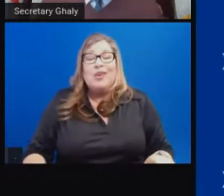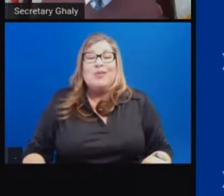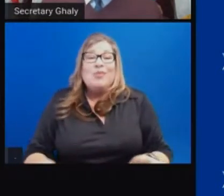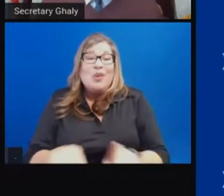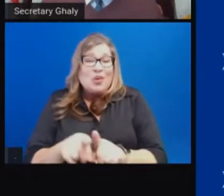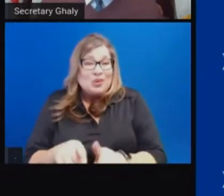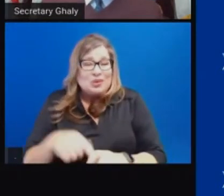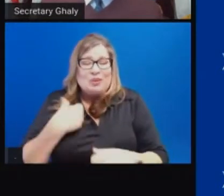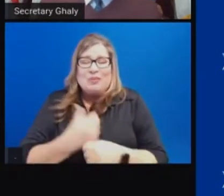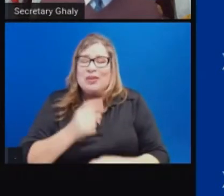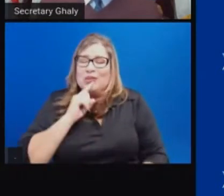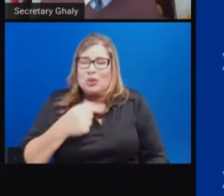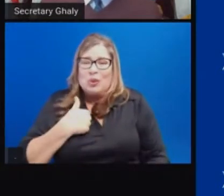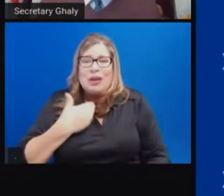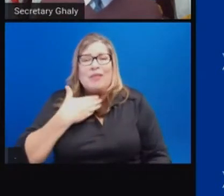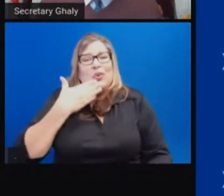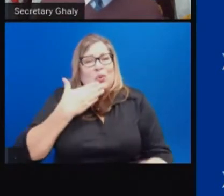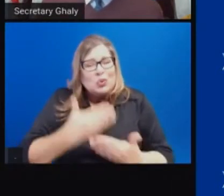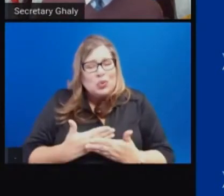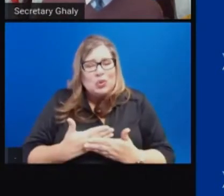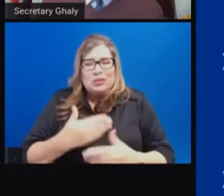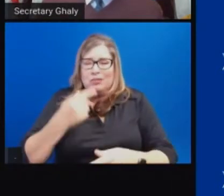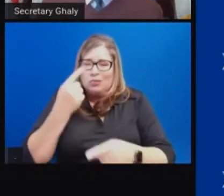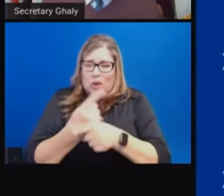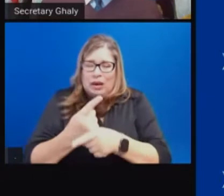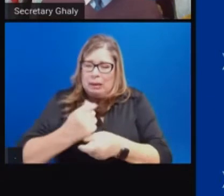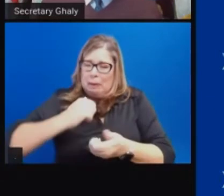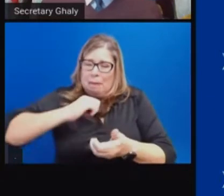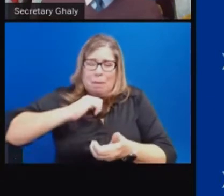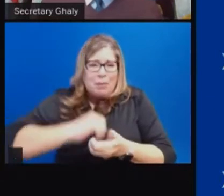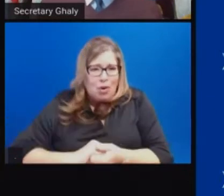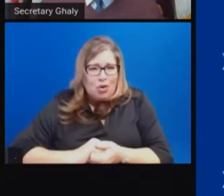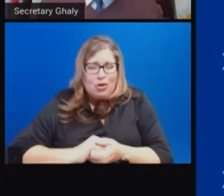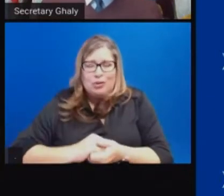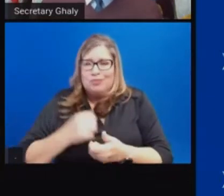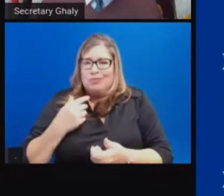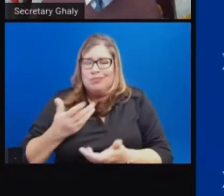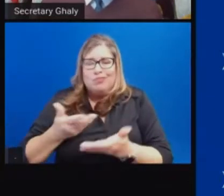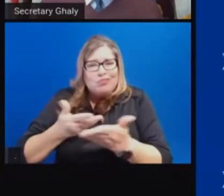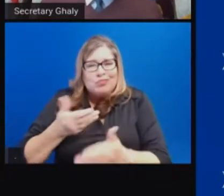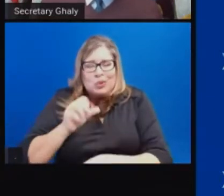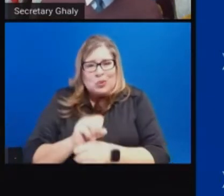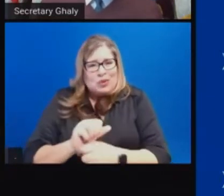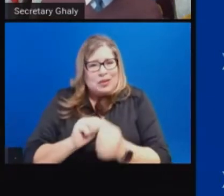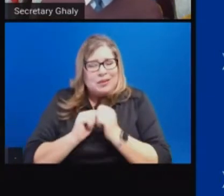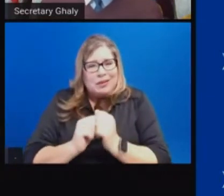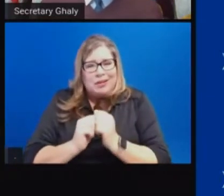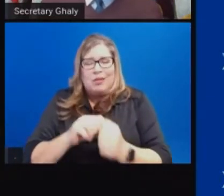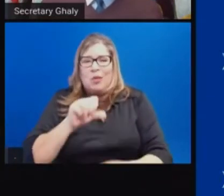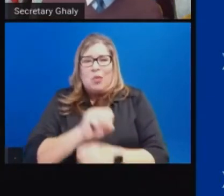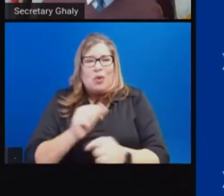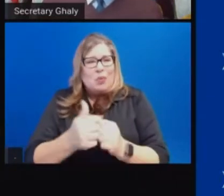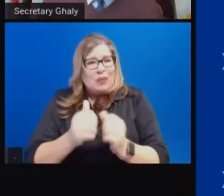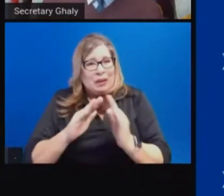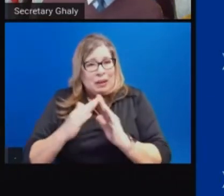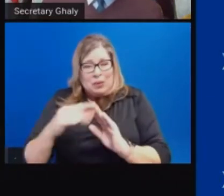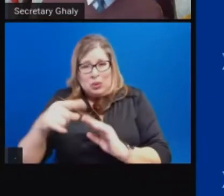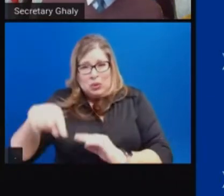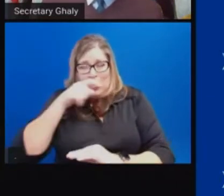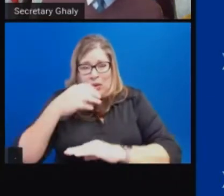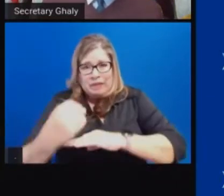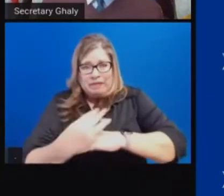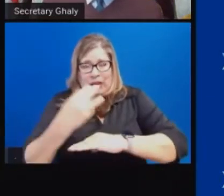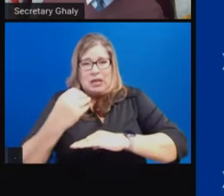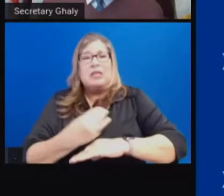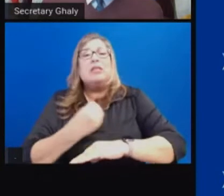that we set those partnerships upright, that we work with our trusted advisors and communities to make sure that the statewide